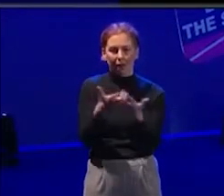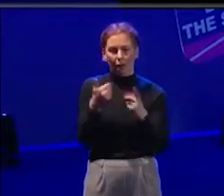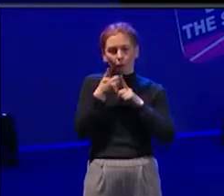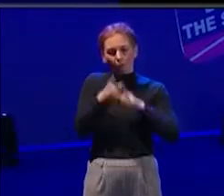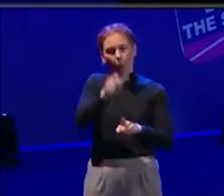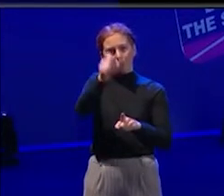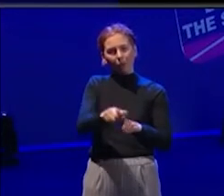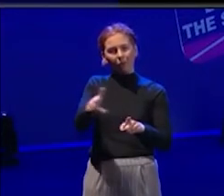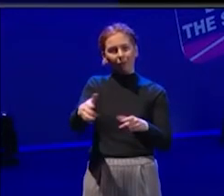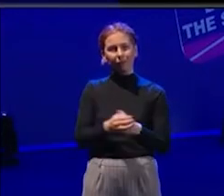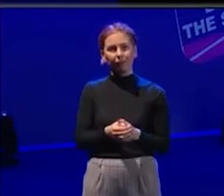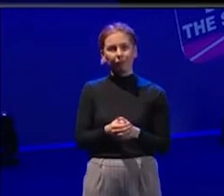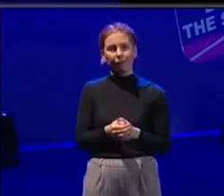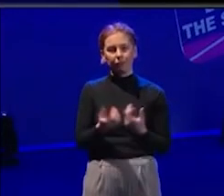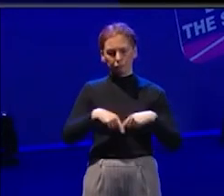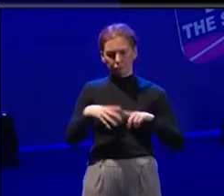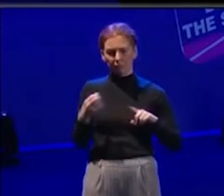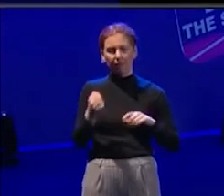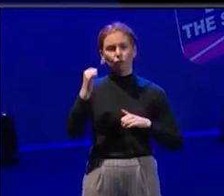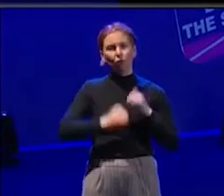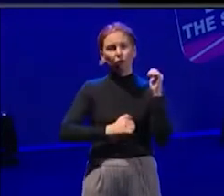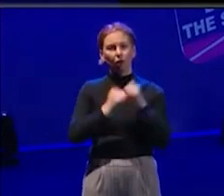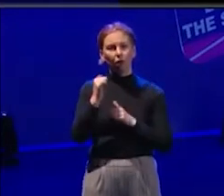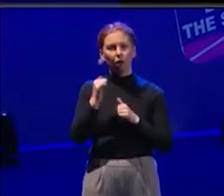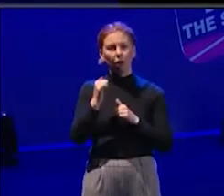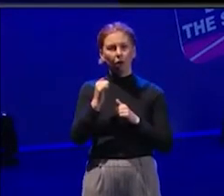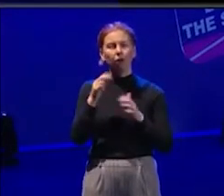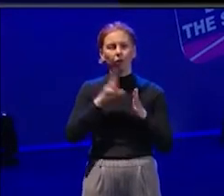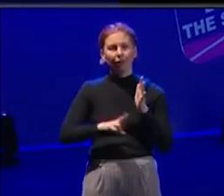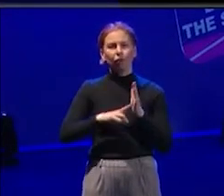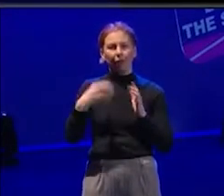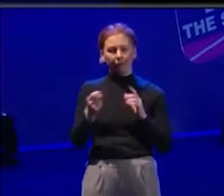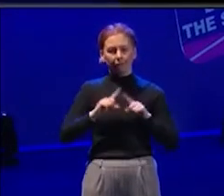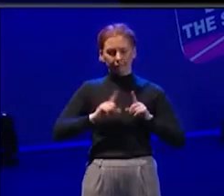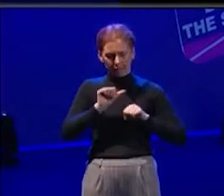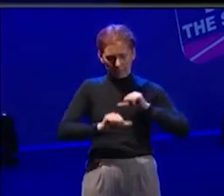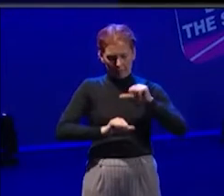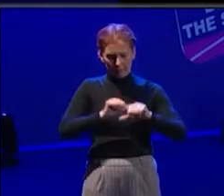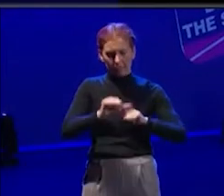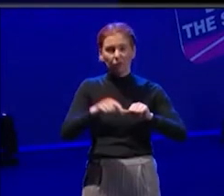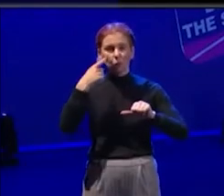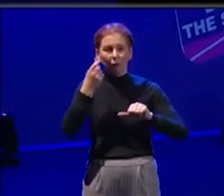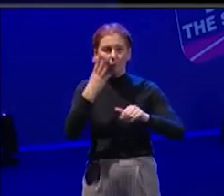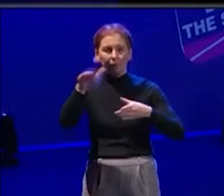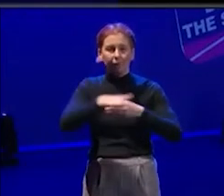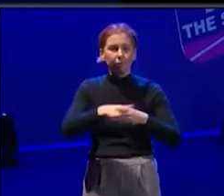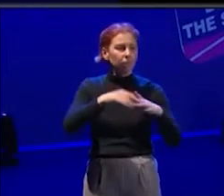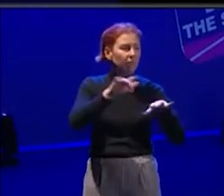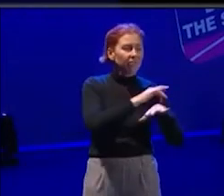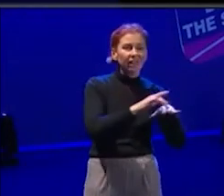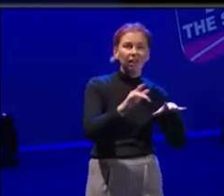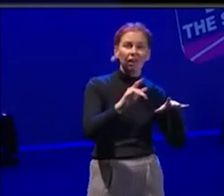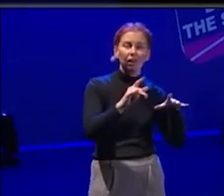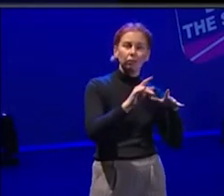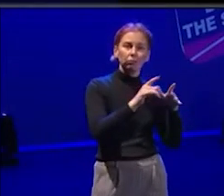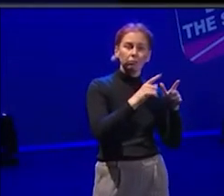that, um, naturally has some of those steps. So you could be a part of our Theatre Peckham Academy and then you might go on to some